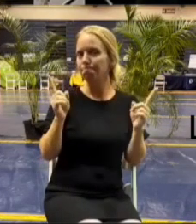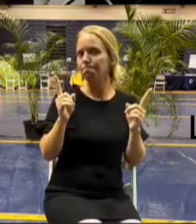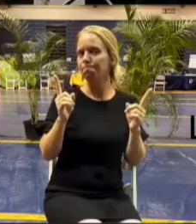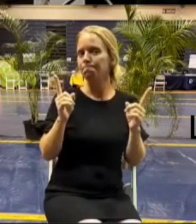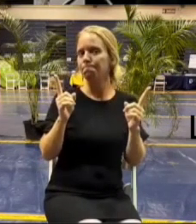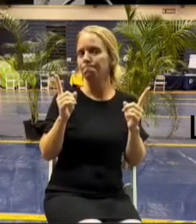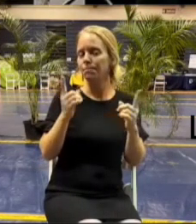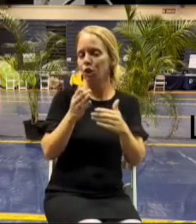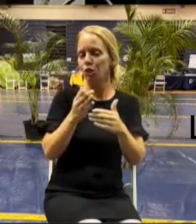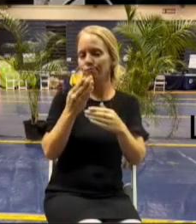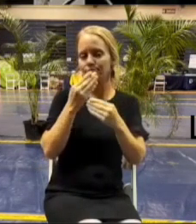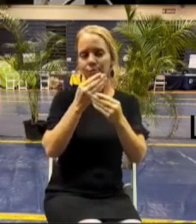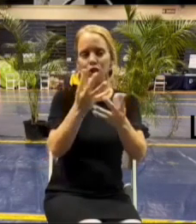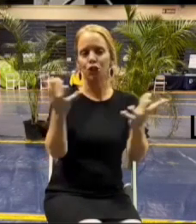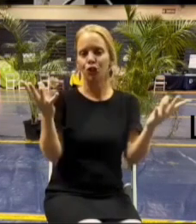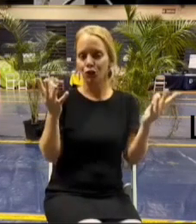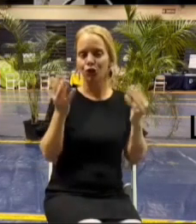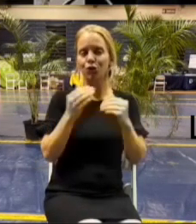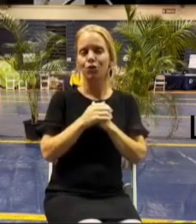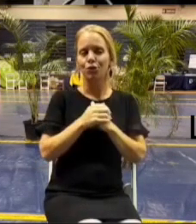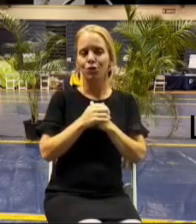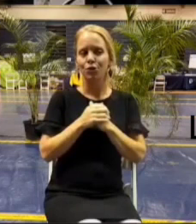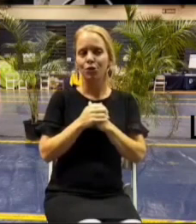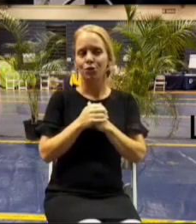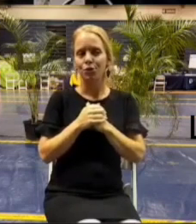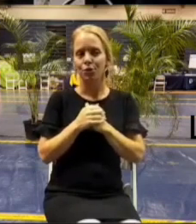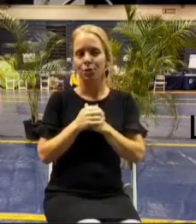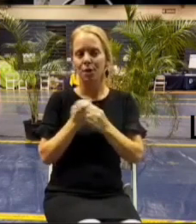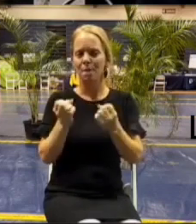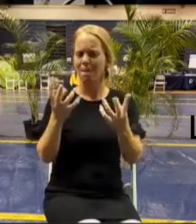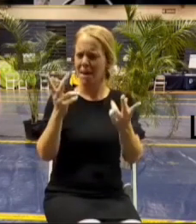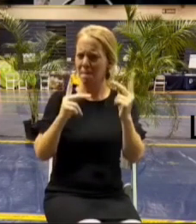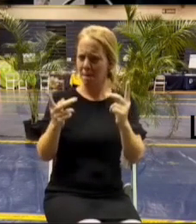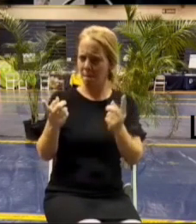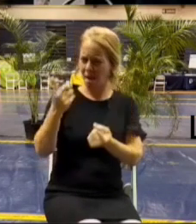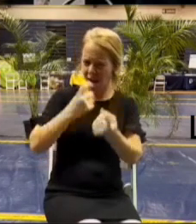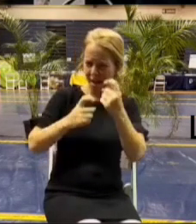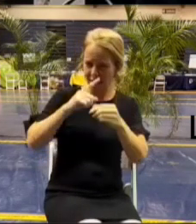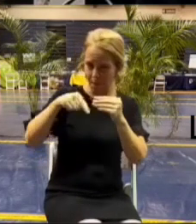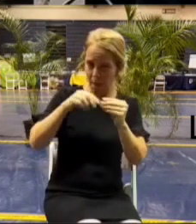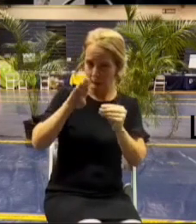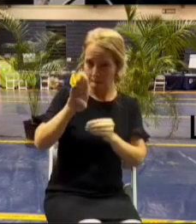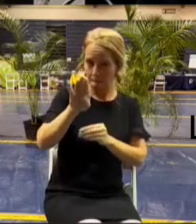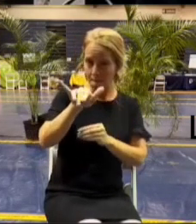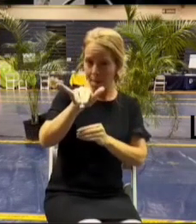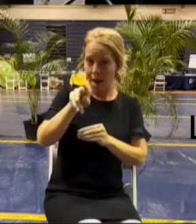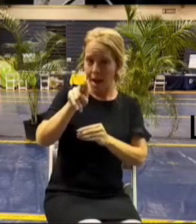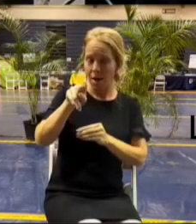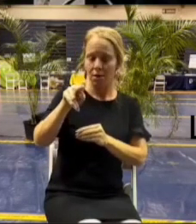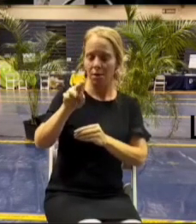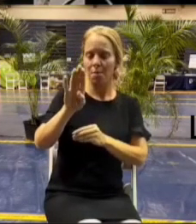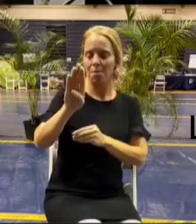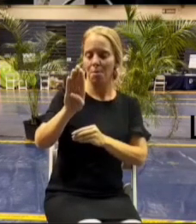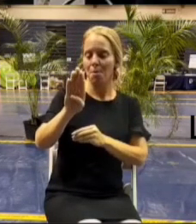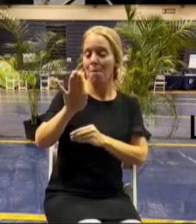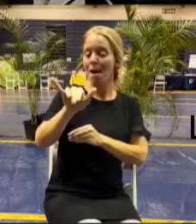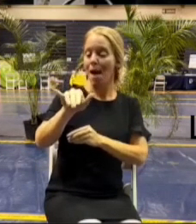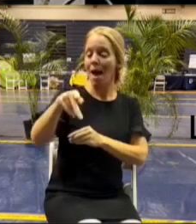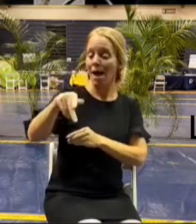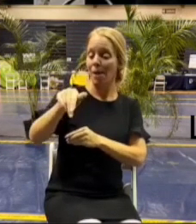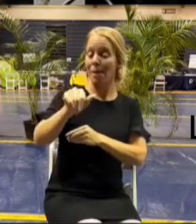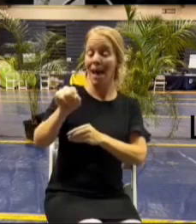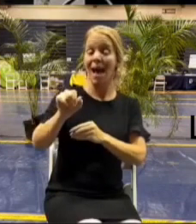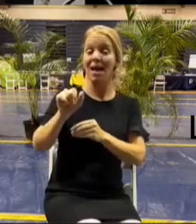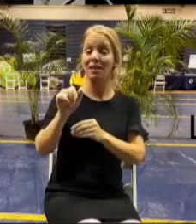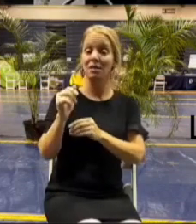um a lot of people have been asking me about the bypass um going north as well as you